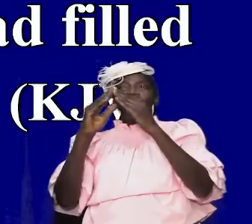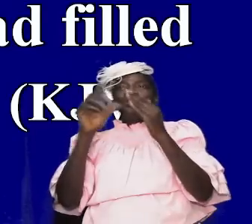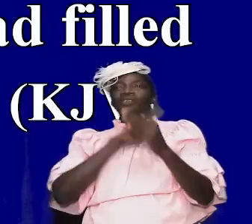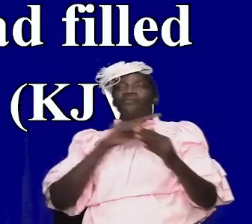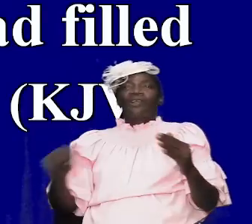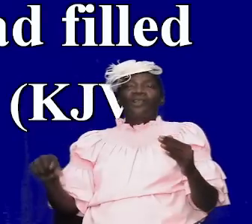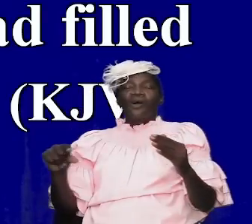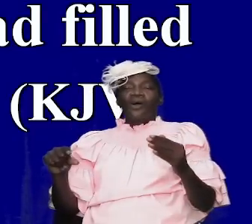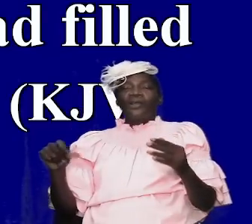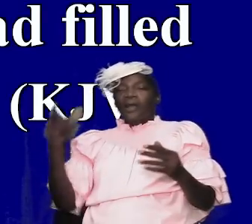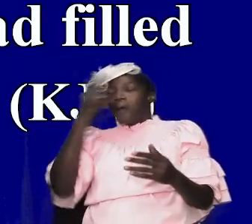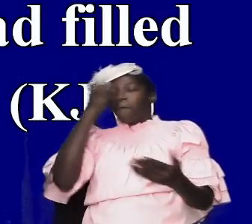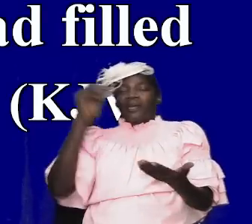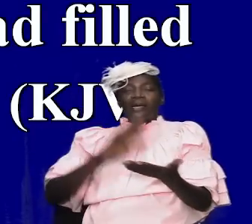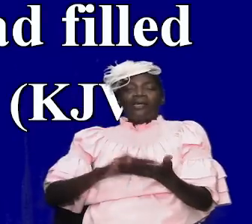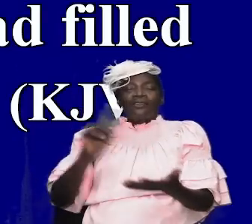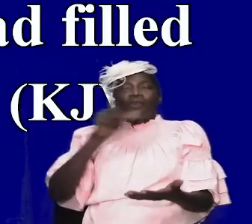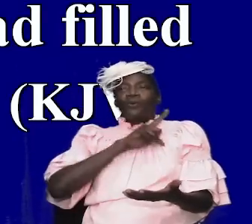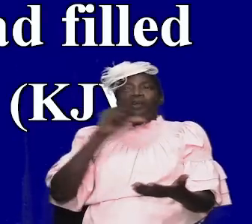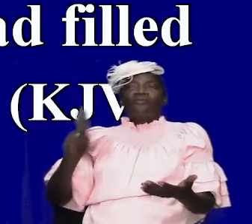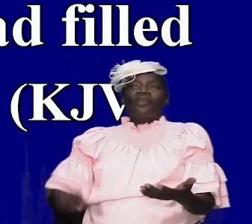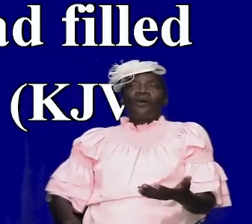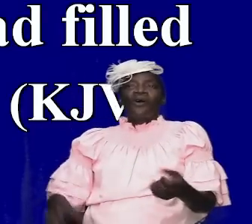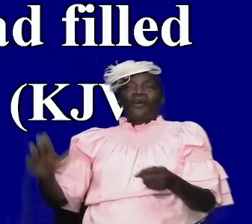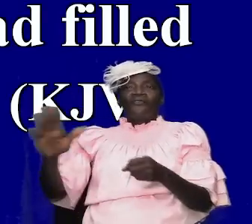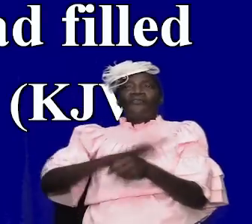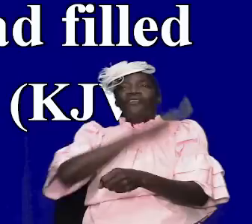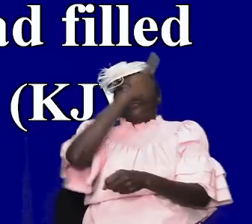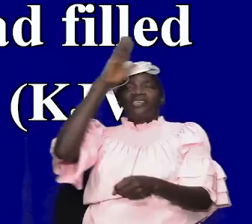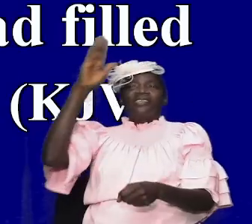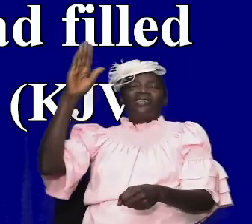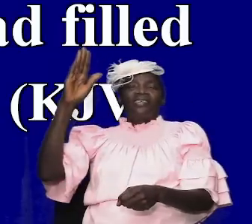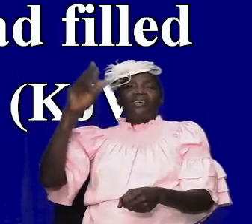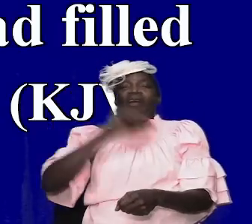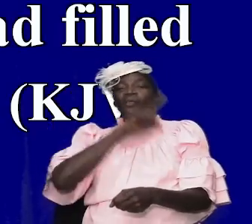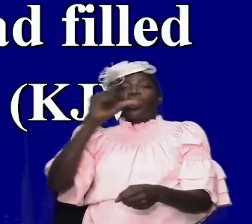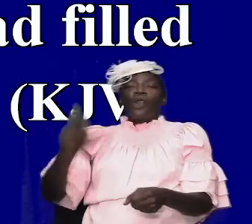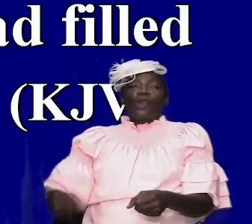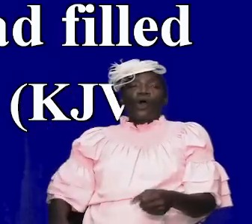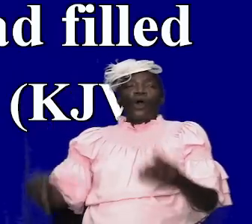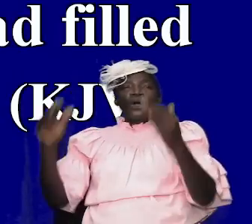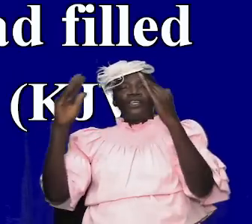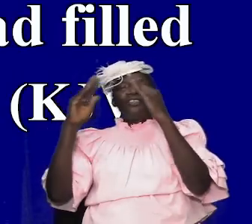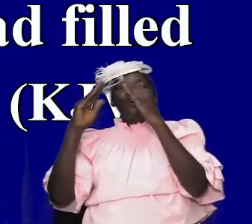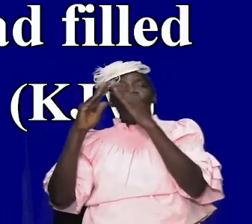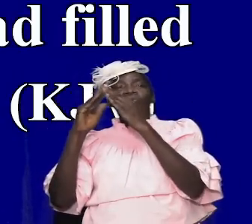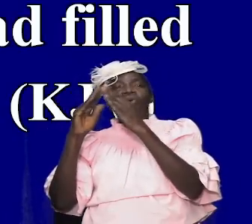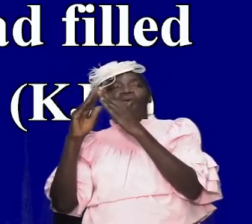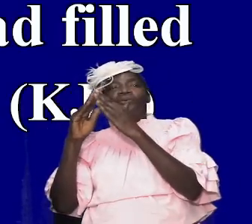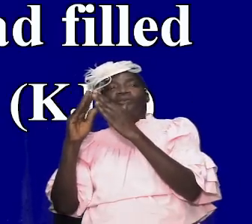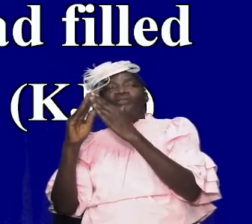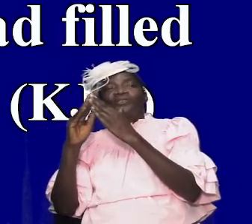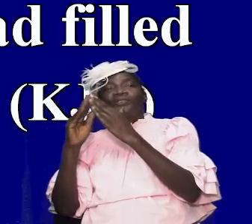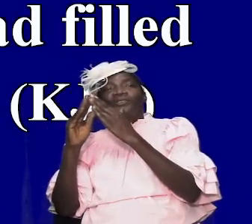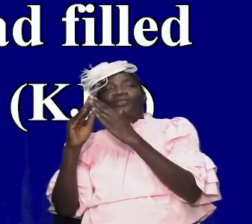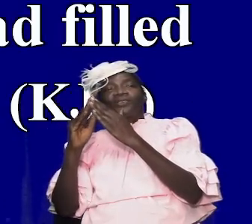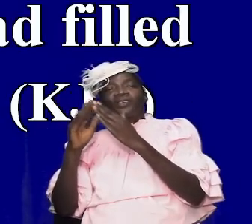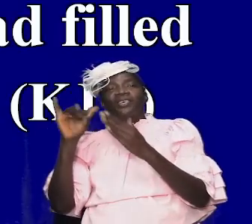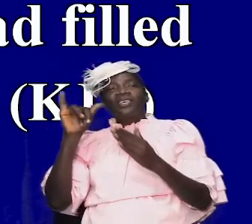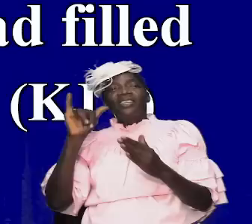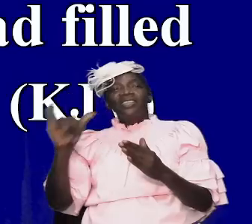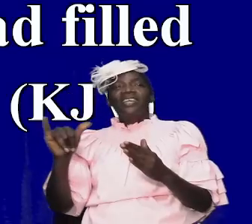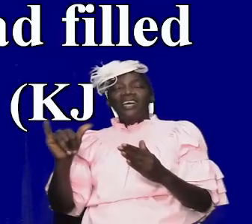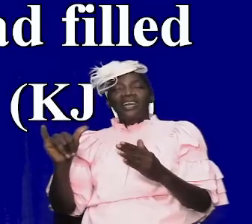because the glory of the lord had filled the lord's house and that